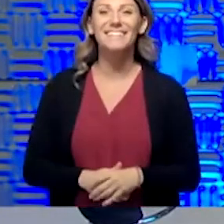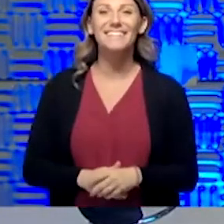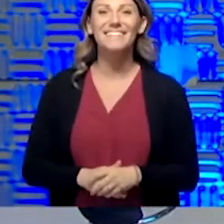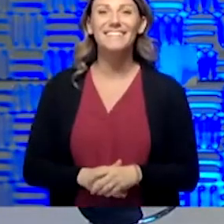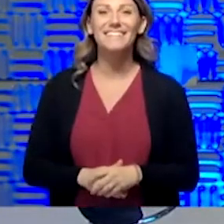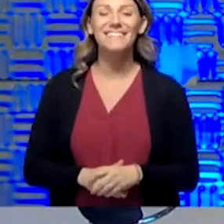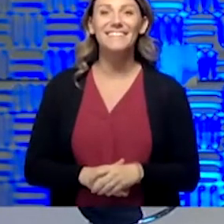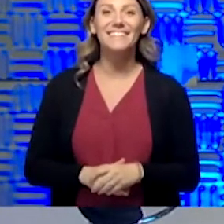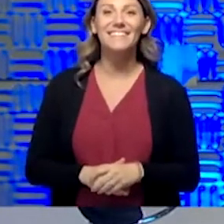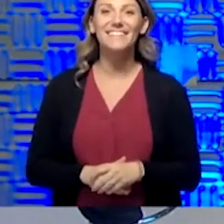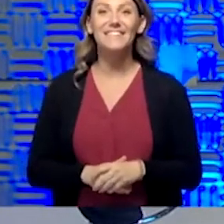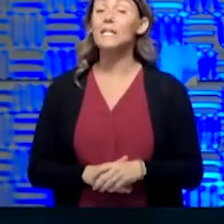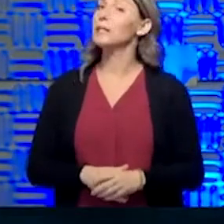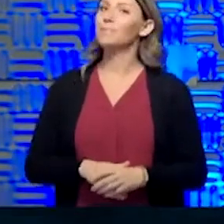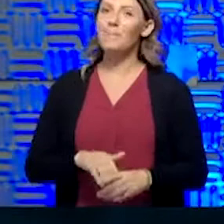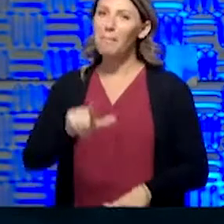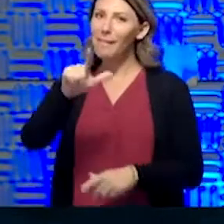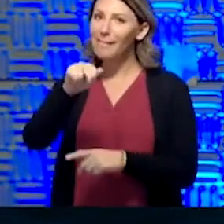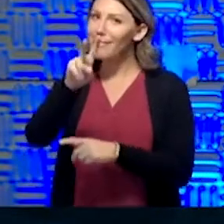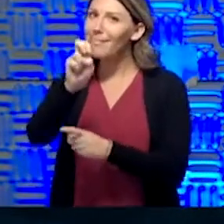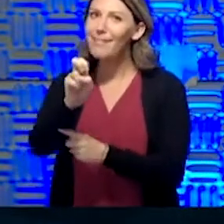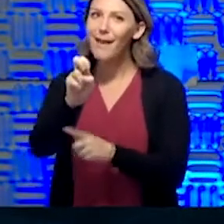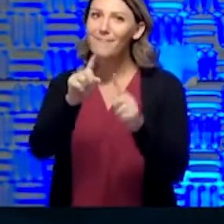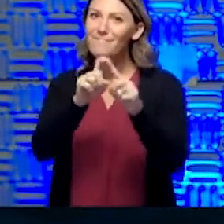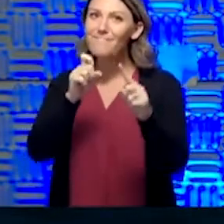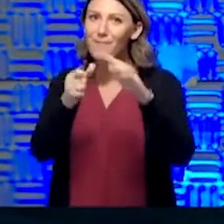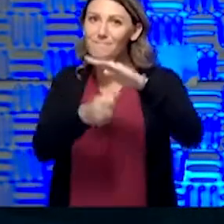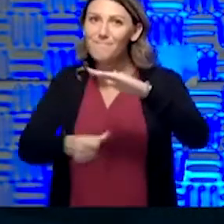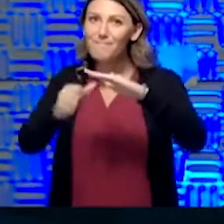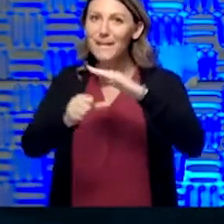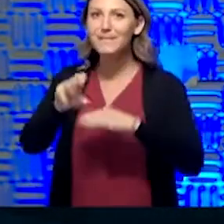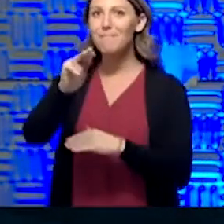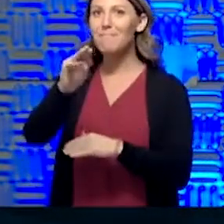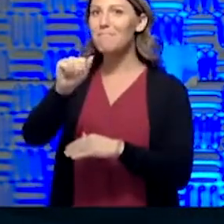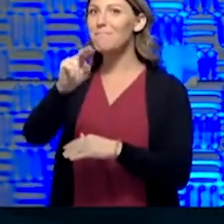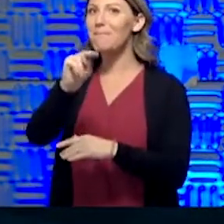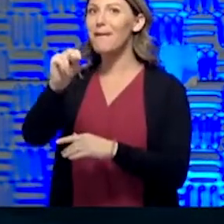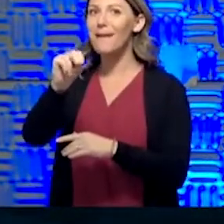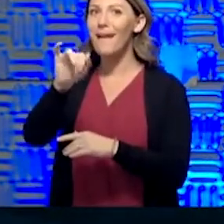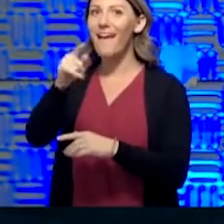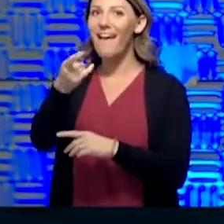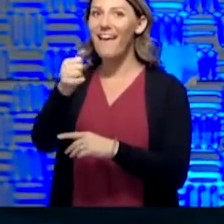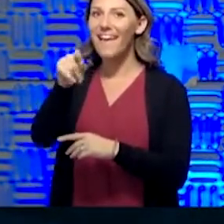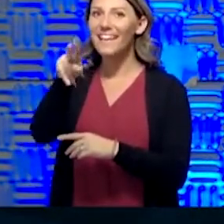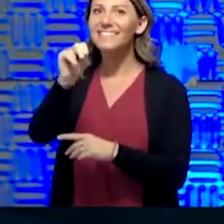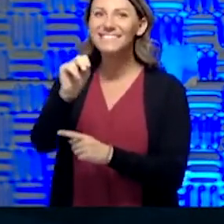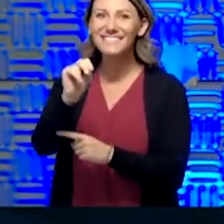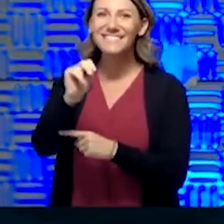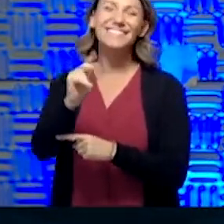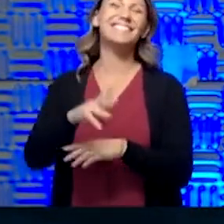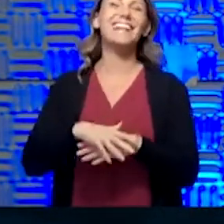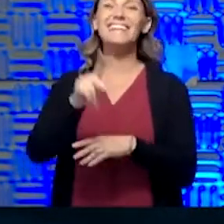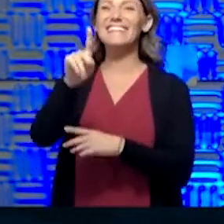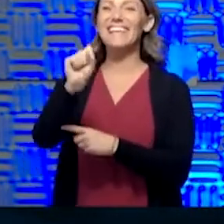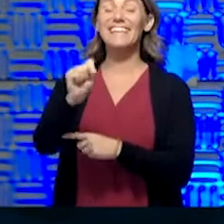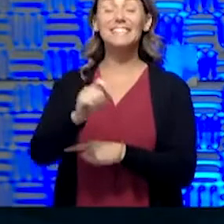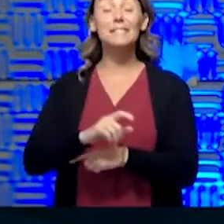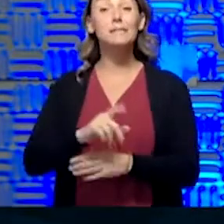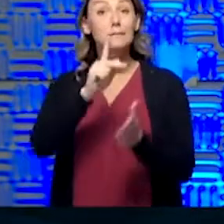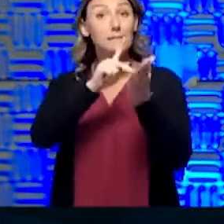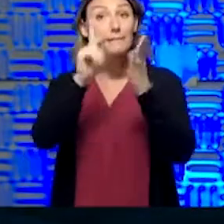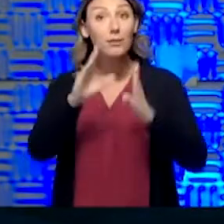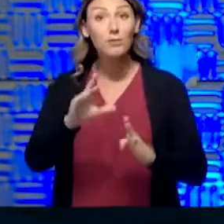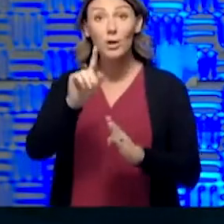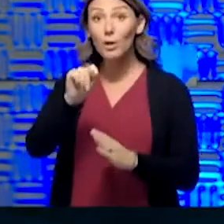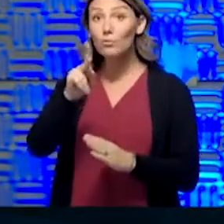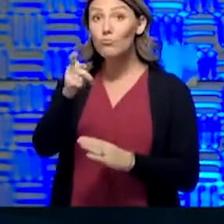Live, once again, from the basement in Manhattan, Kansas. Yes, sir. Excellent. Good place to be. And, Secretary Norman, did you get any sleep last